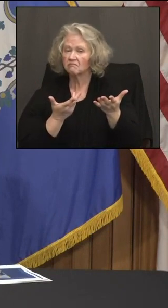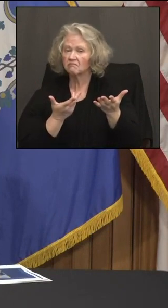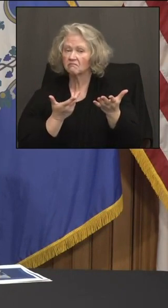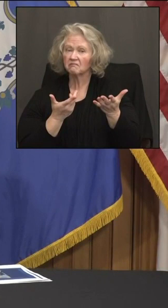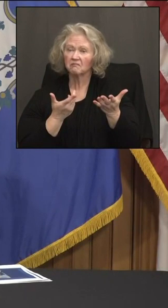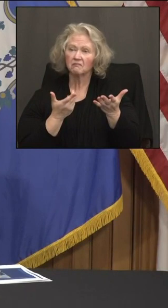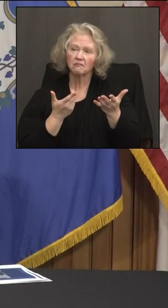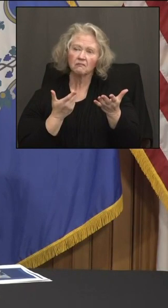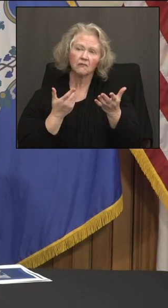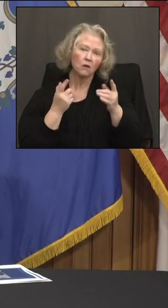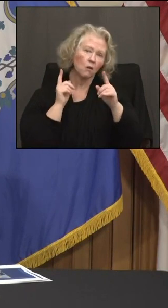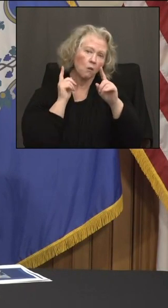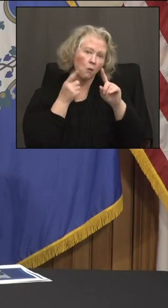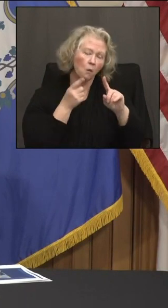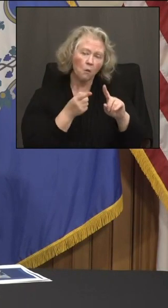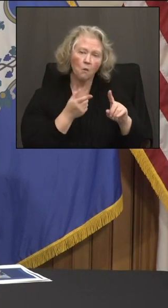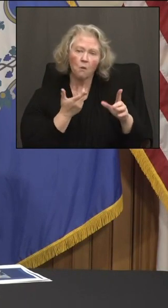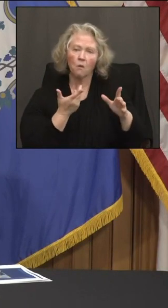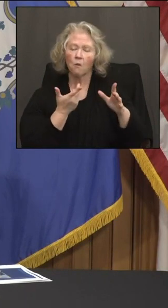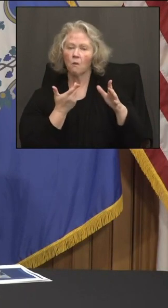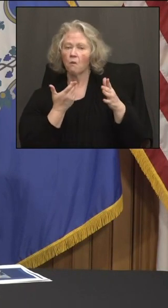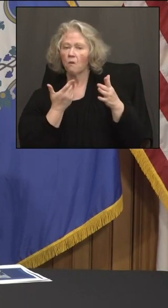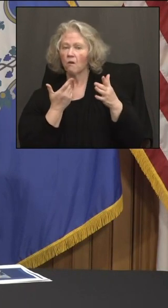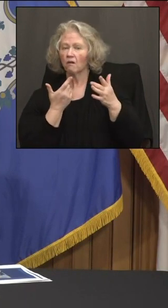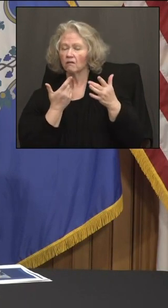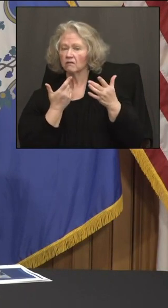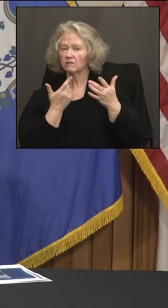targeted postal codes this week?